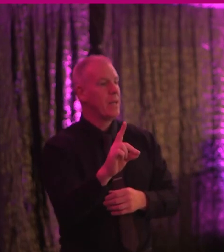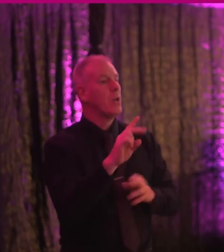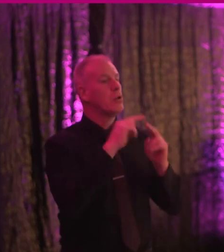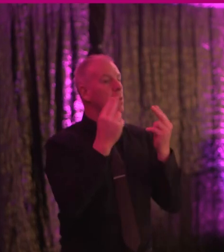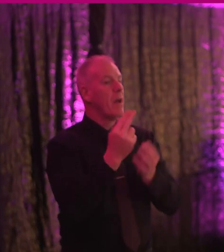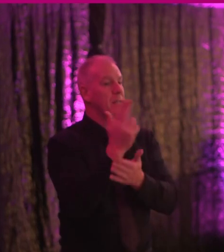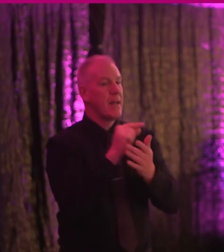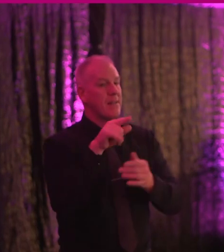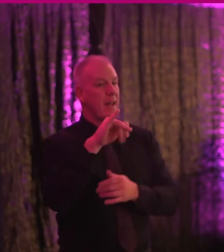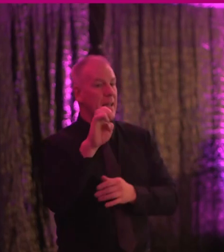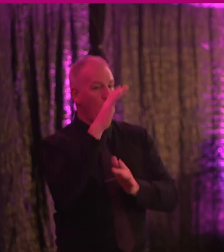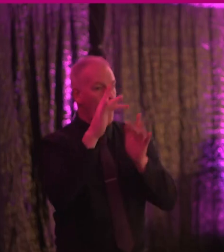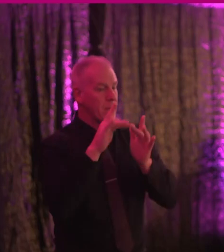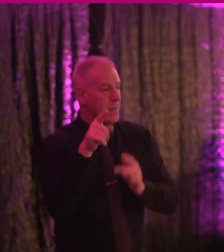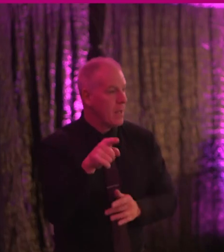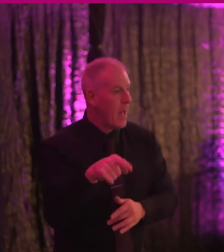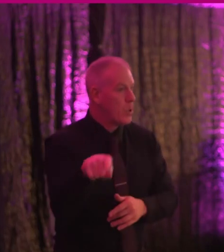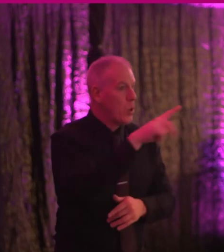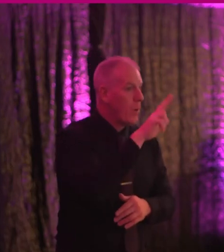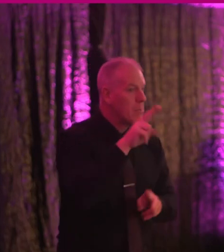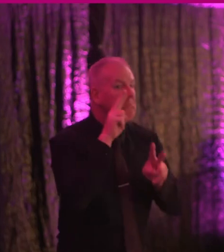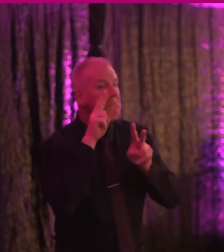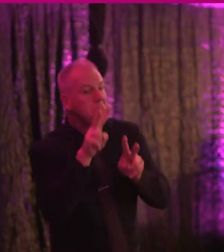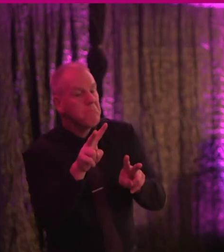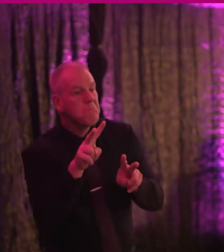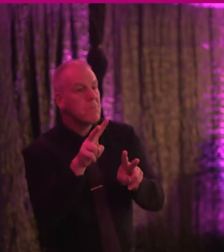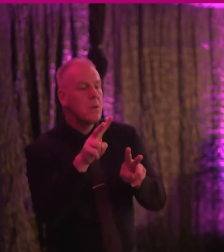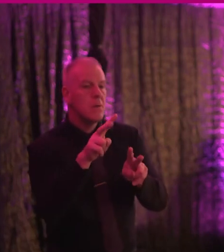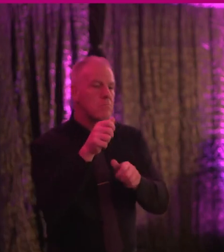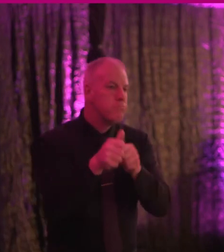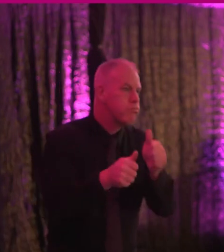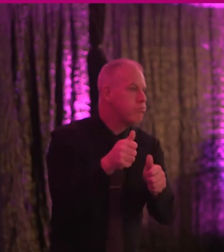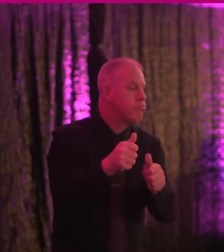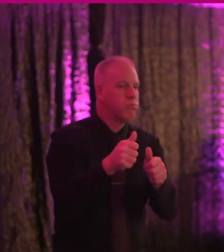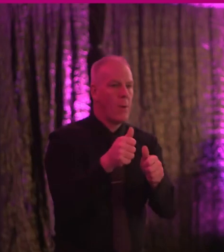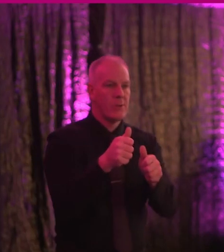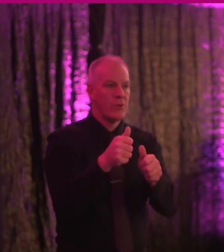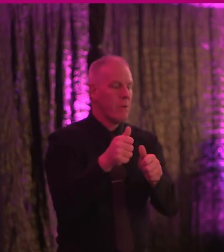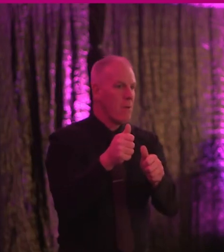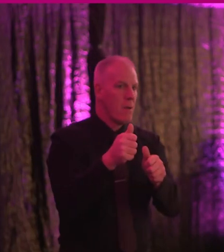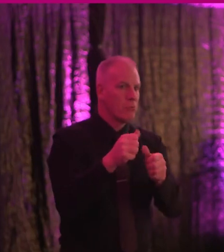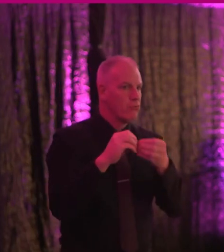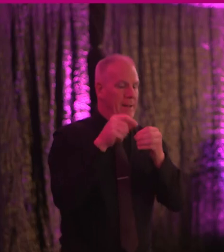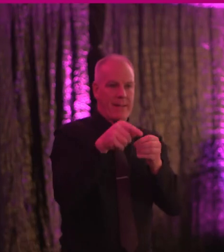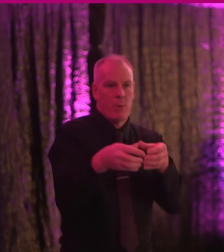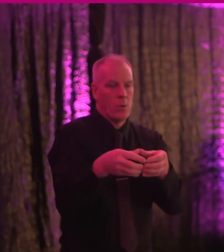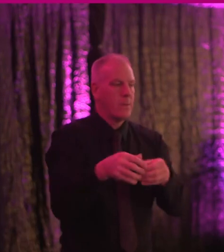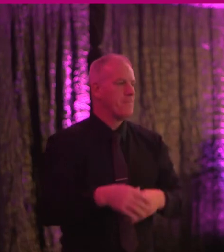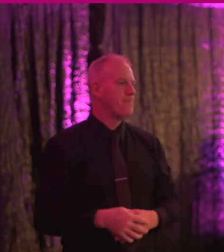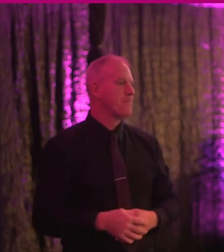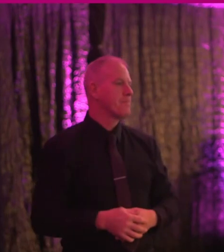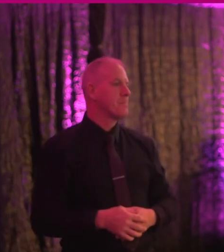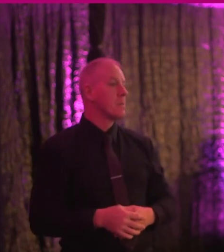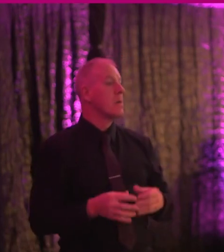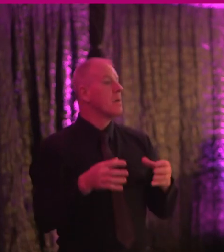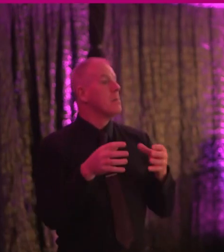and I would encourage all of you to take a look at well done and all involved in this creation. This module is part of